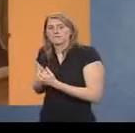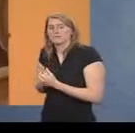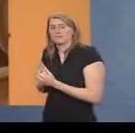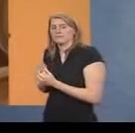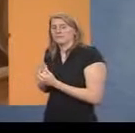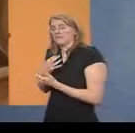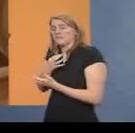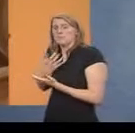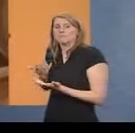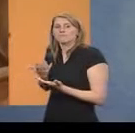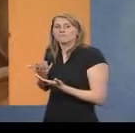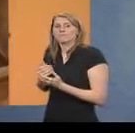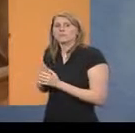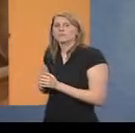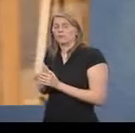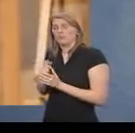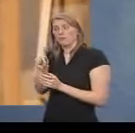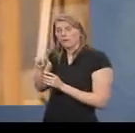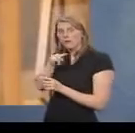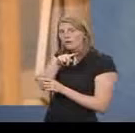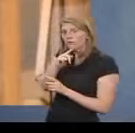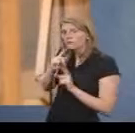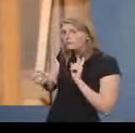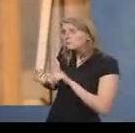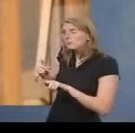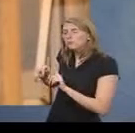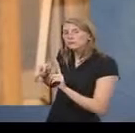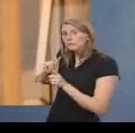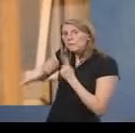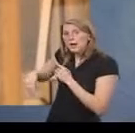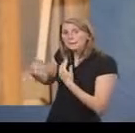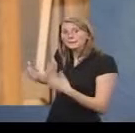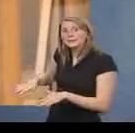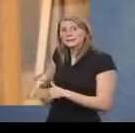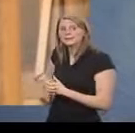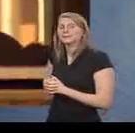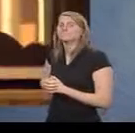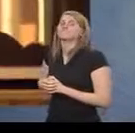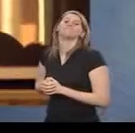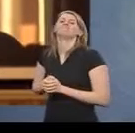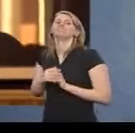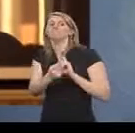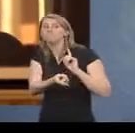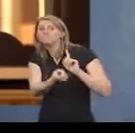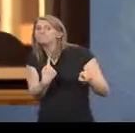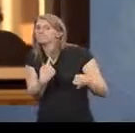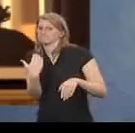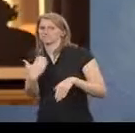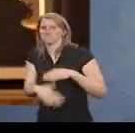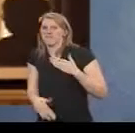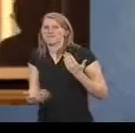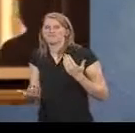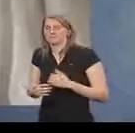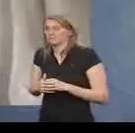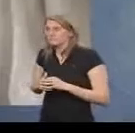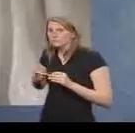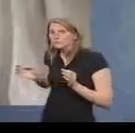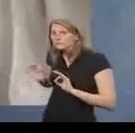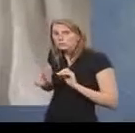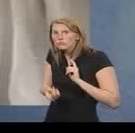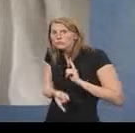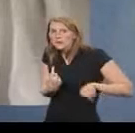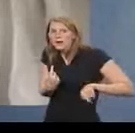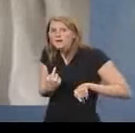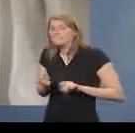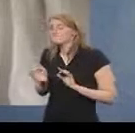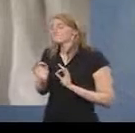vulnerable. And what did Secretary Albright say in reply to you? I never